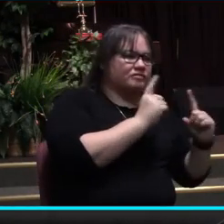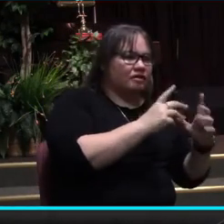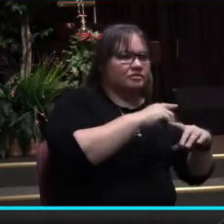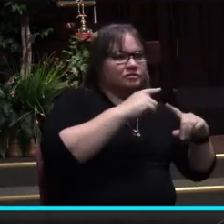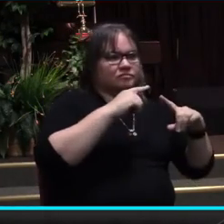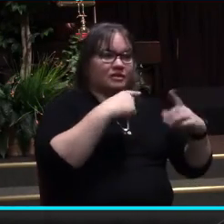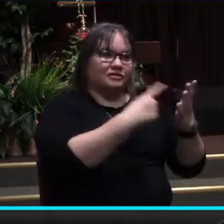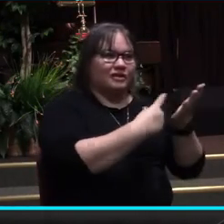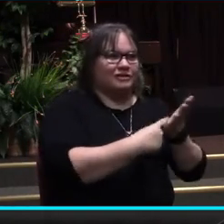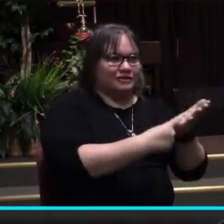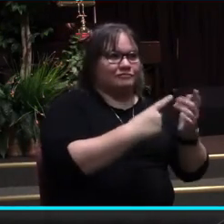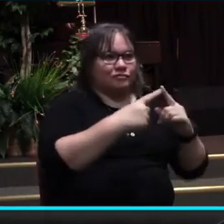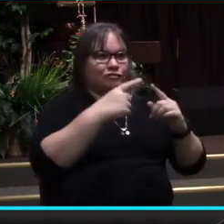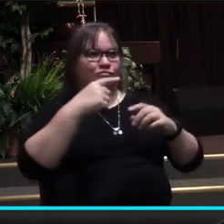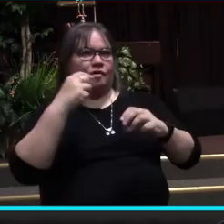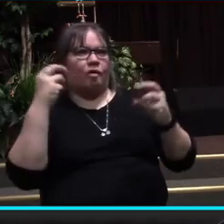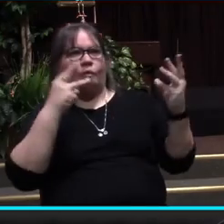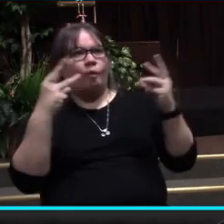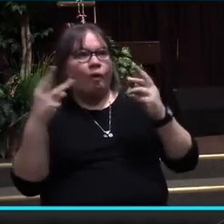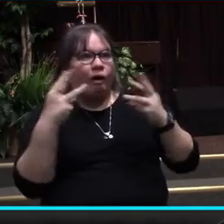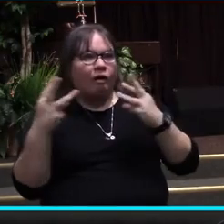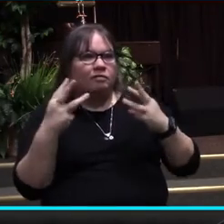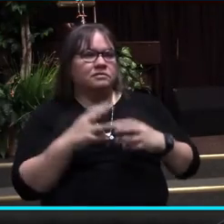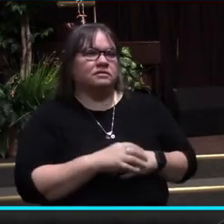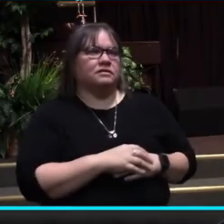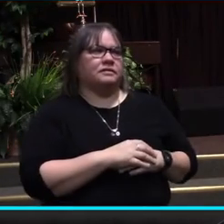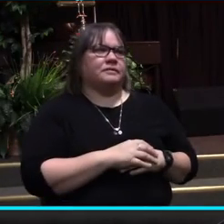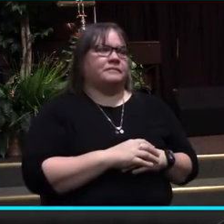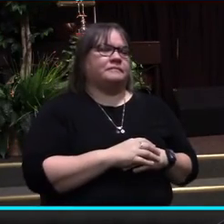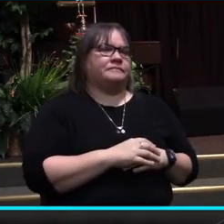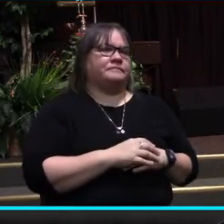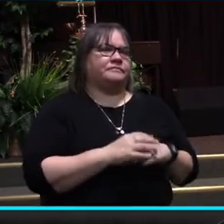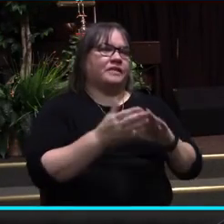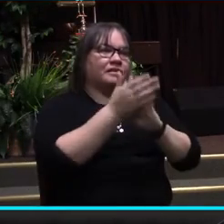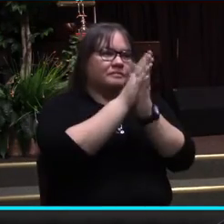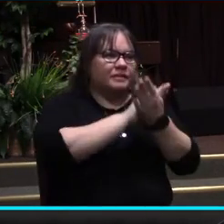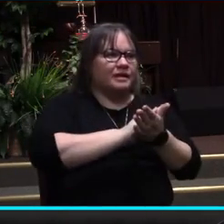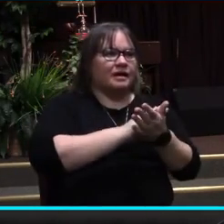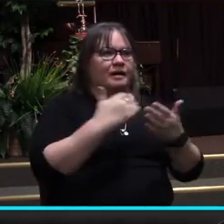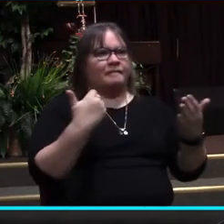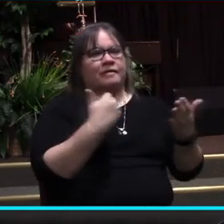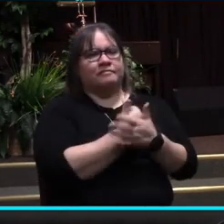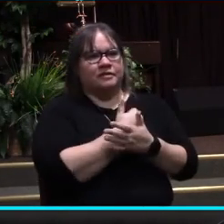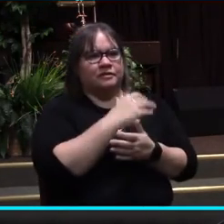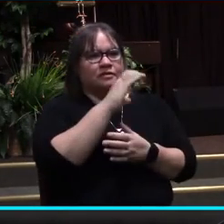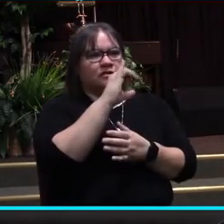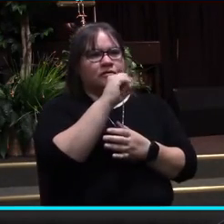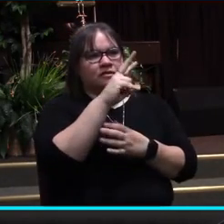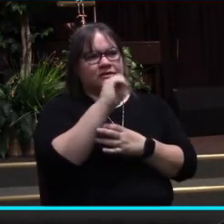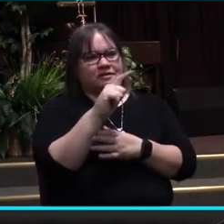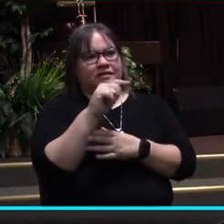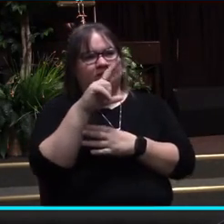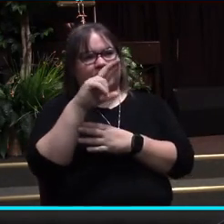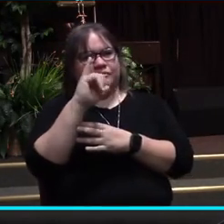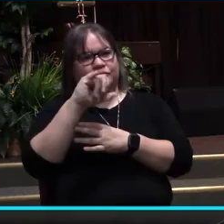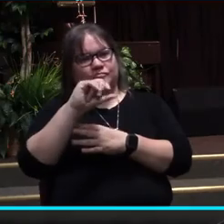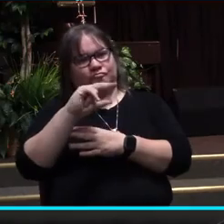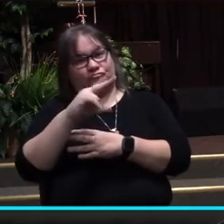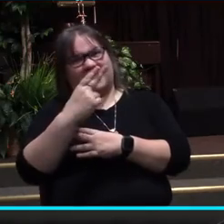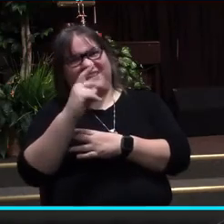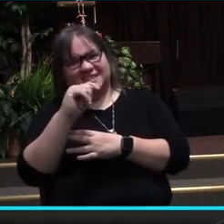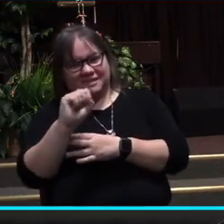in our culture. This has become the new civil rights movement. And to speak